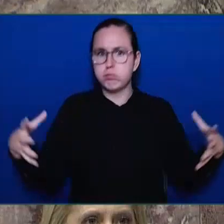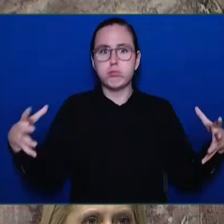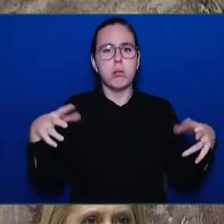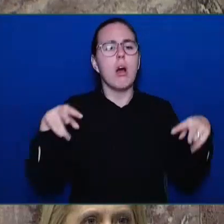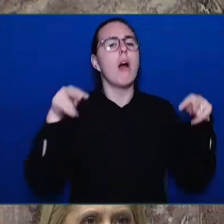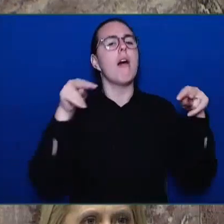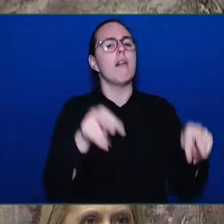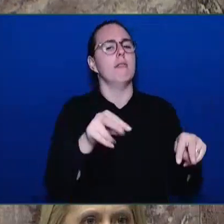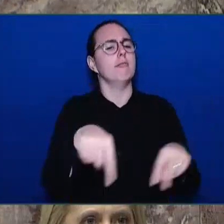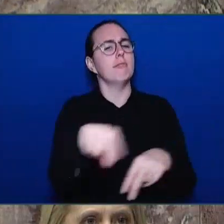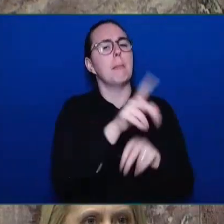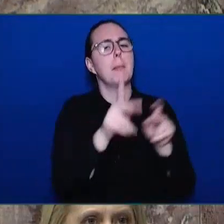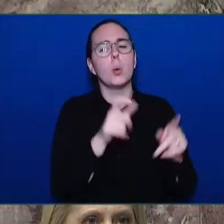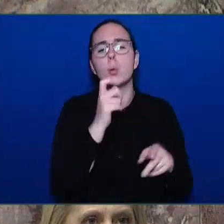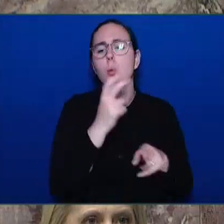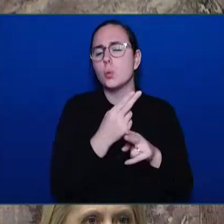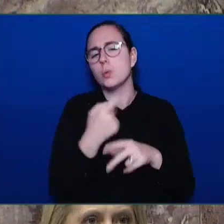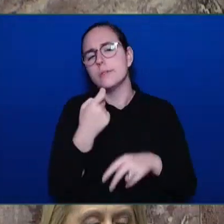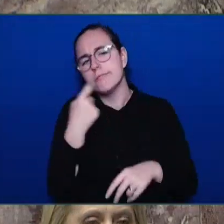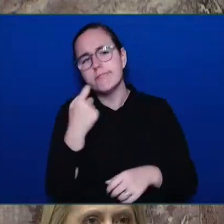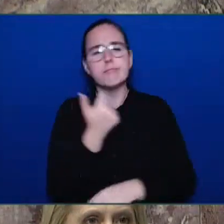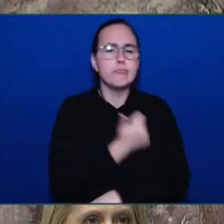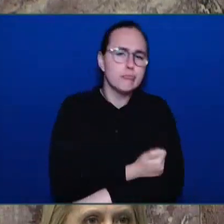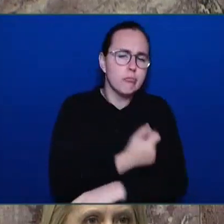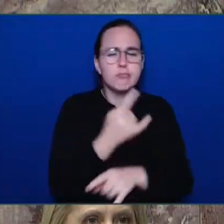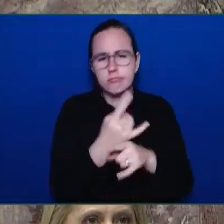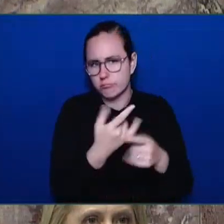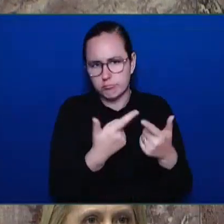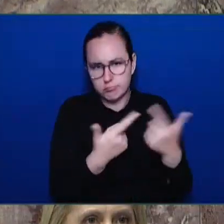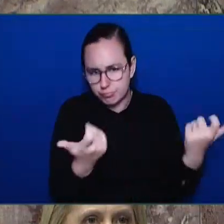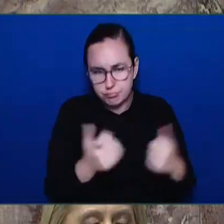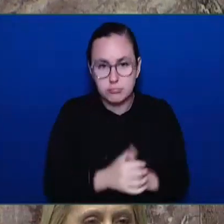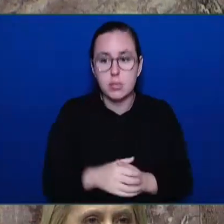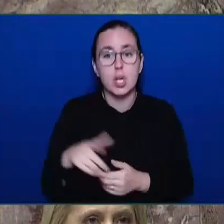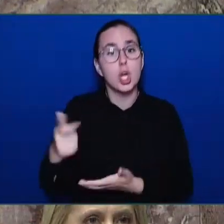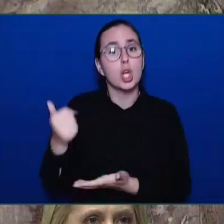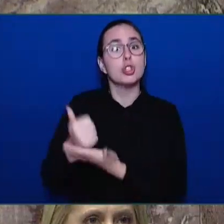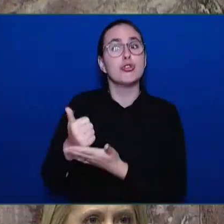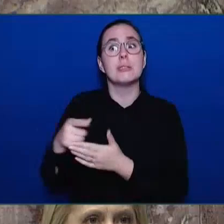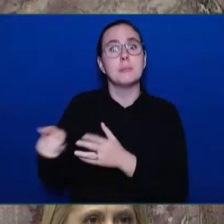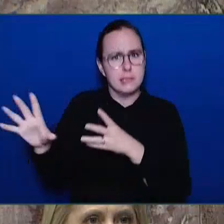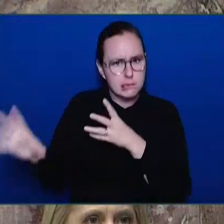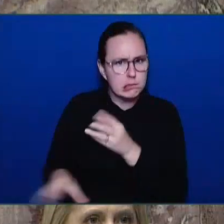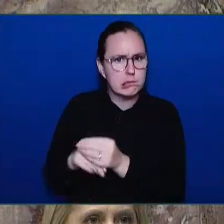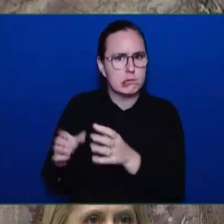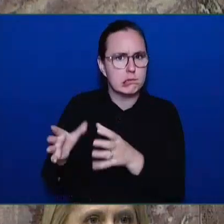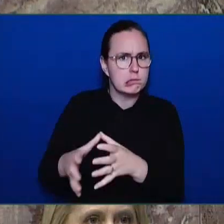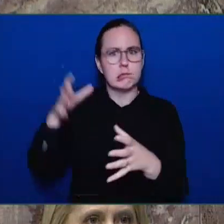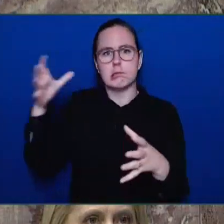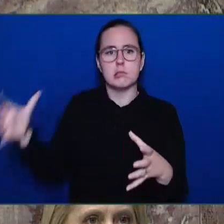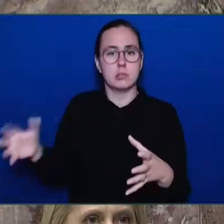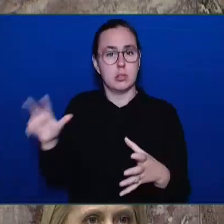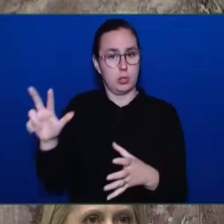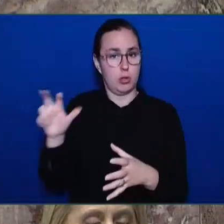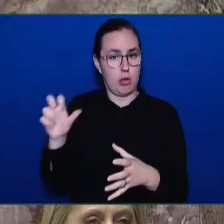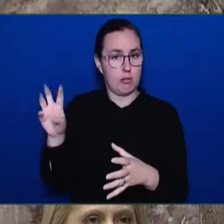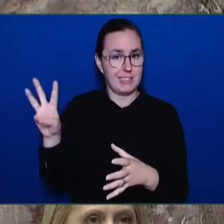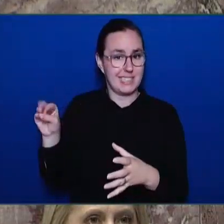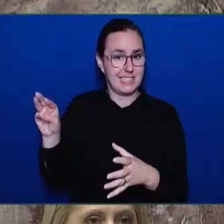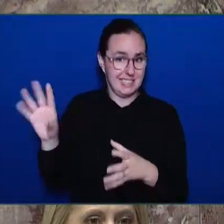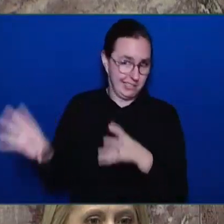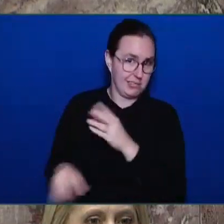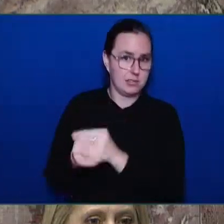beds. We have built over 360 treatment beds. We have now in the province have over 3,200 treatment beds